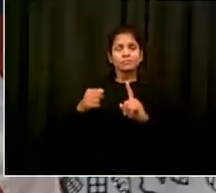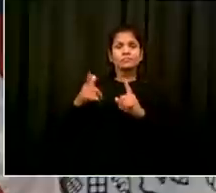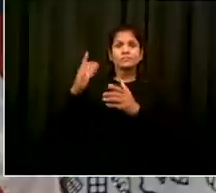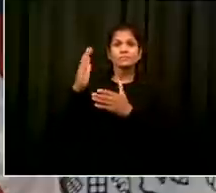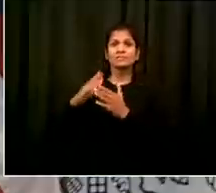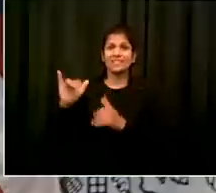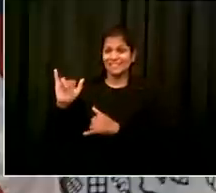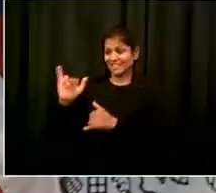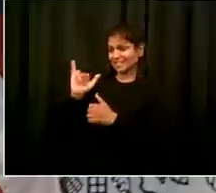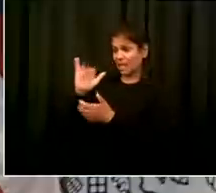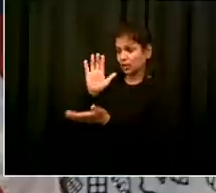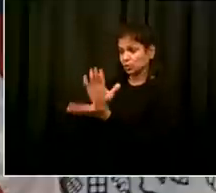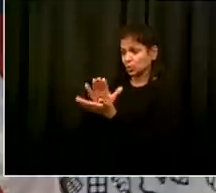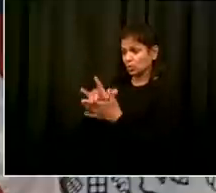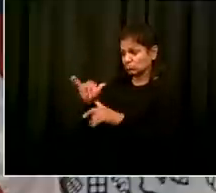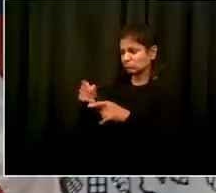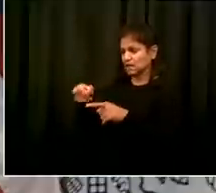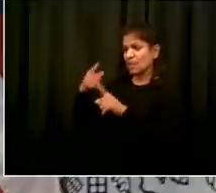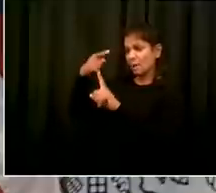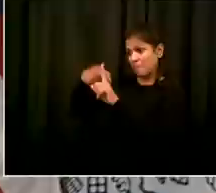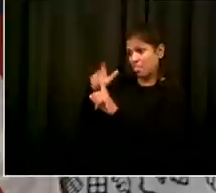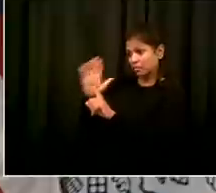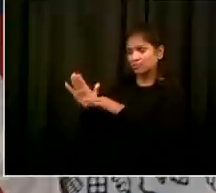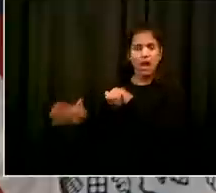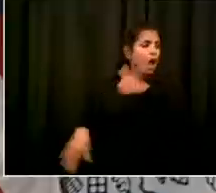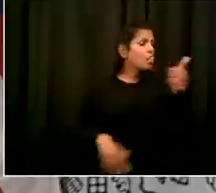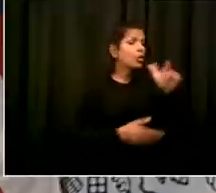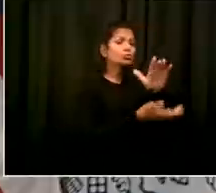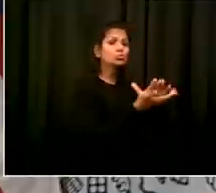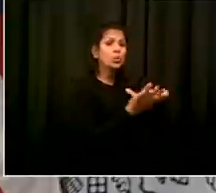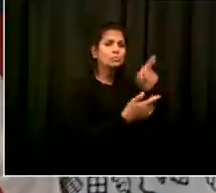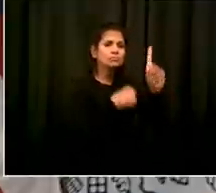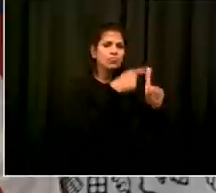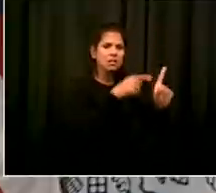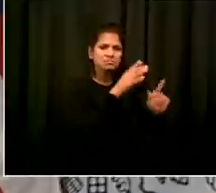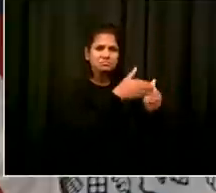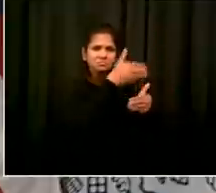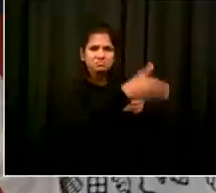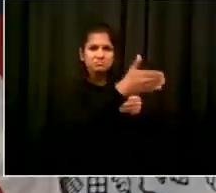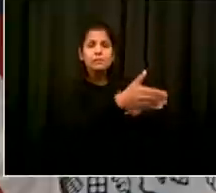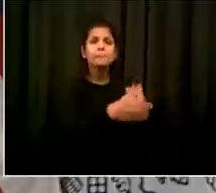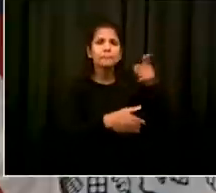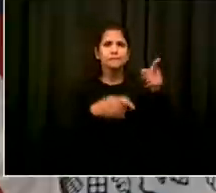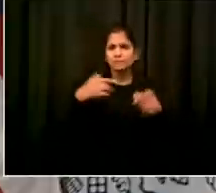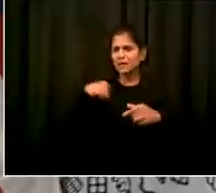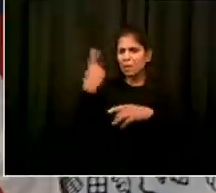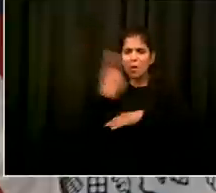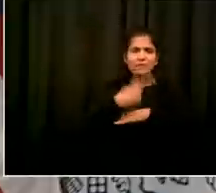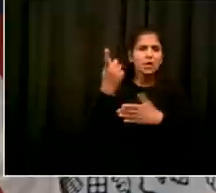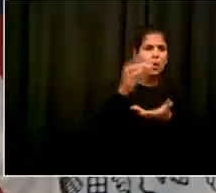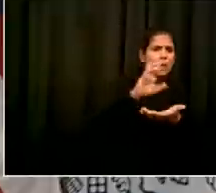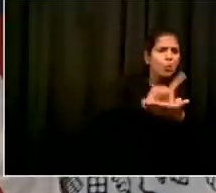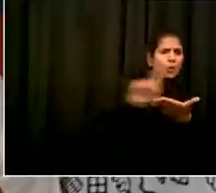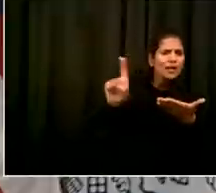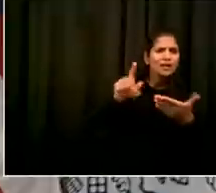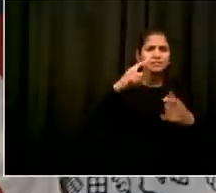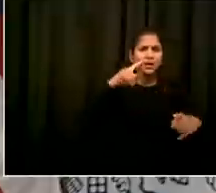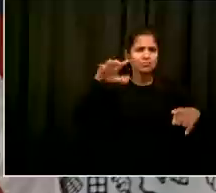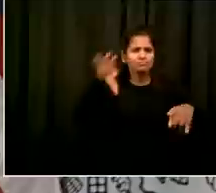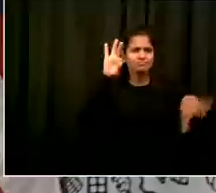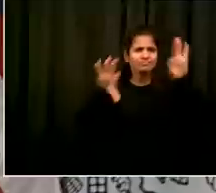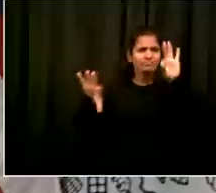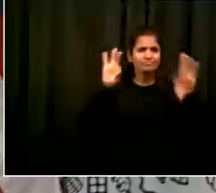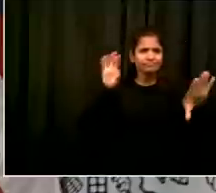spread out over the course of the month if your school starts testing on october 2nd then it will start